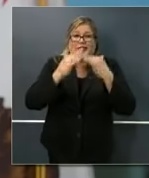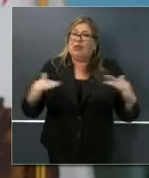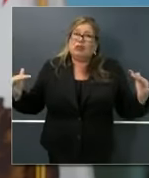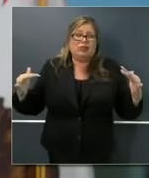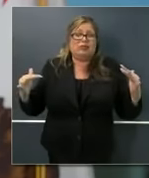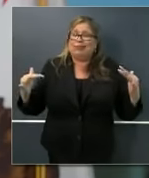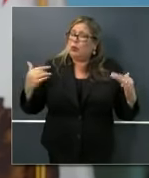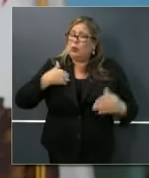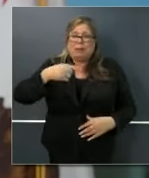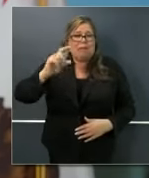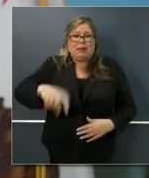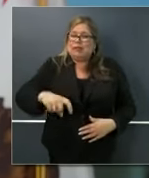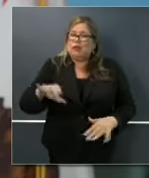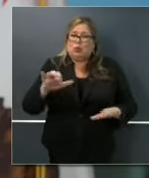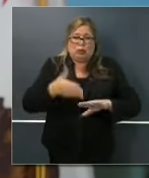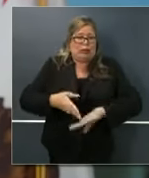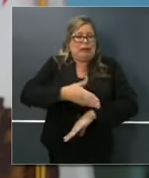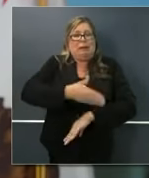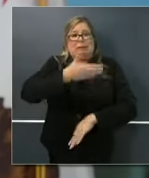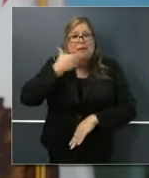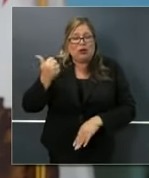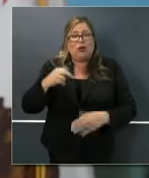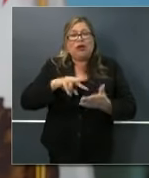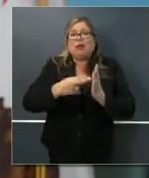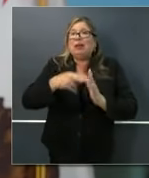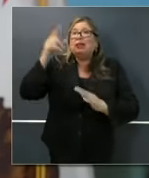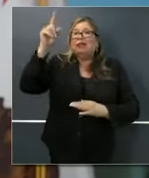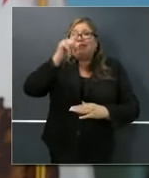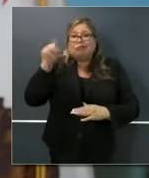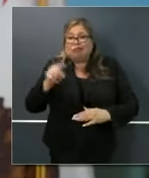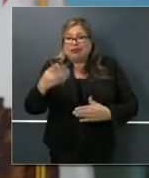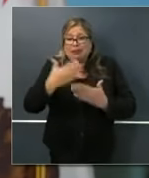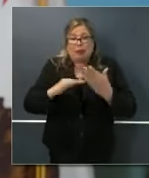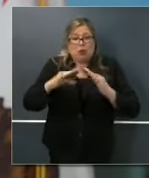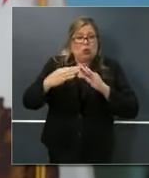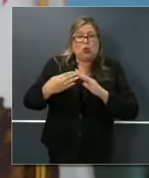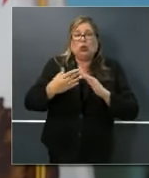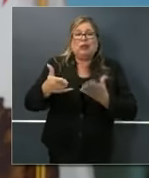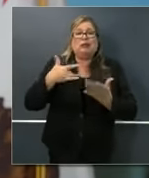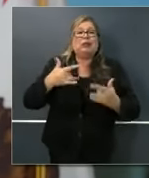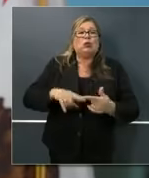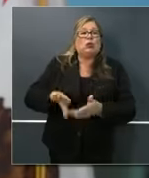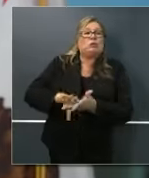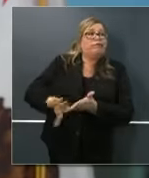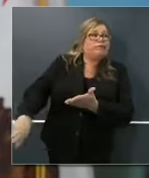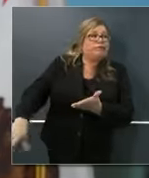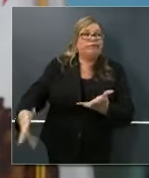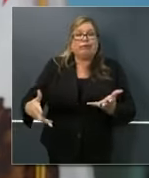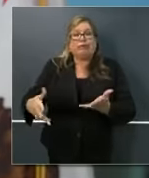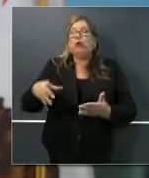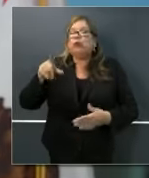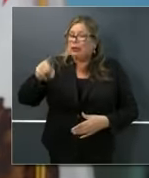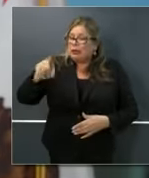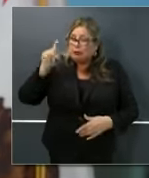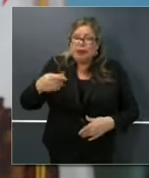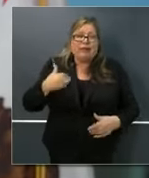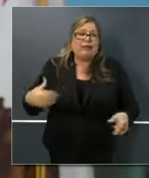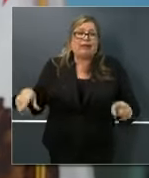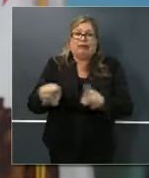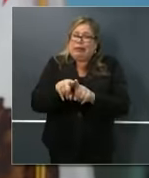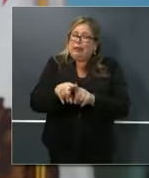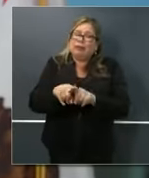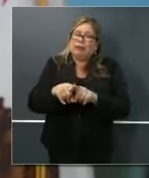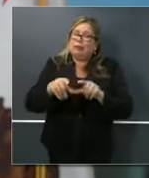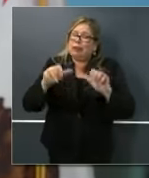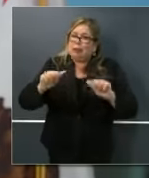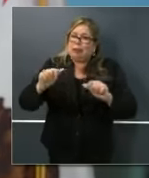to provide communities that so often are left out of the opportunity, allow them to avail themselves the opportunity of